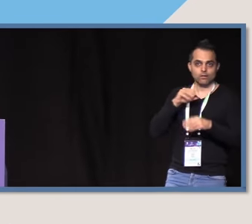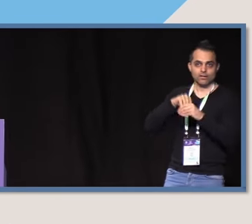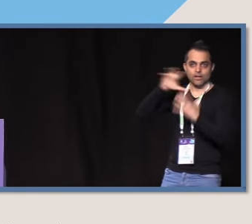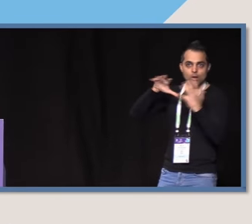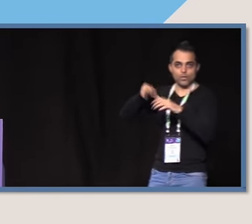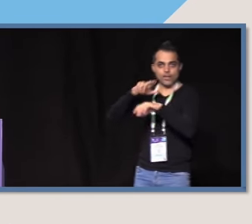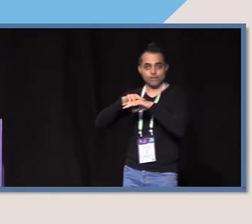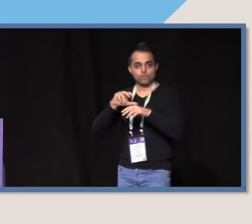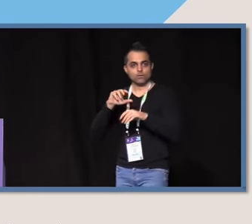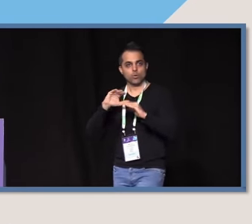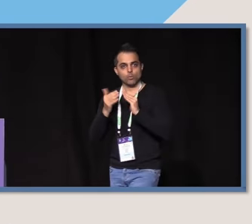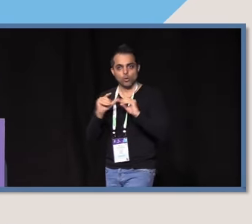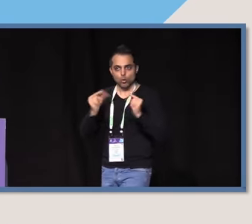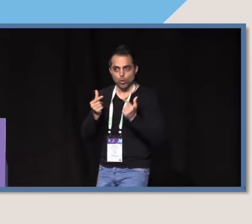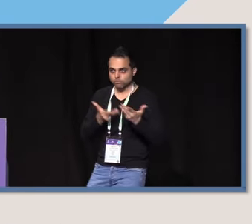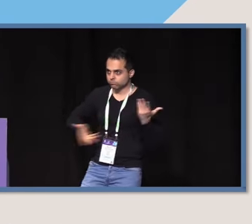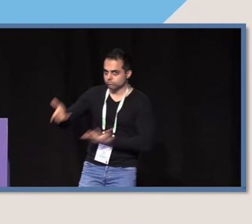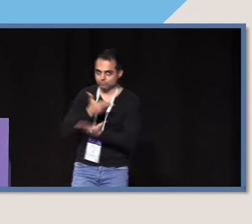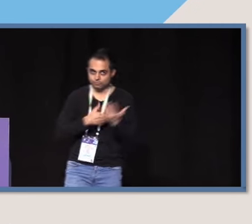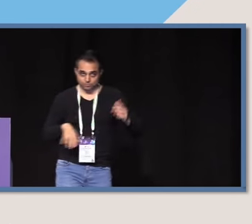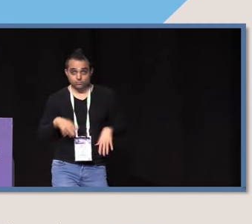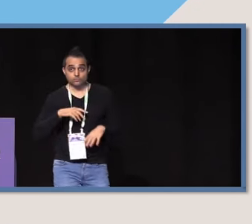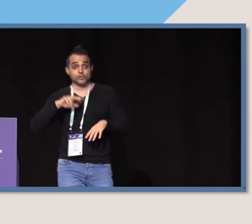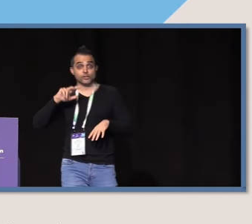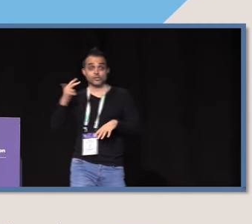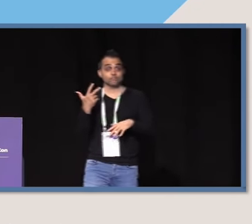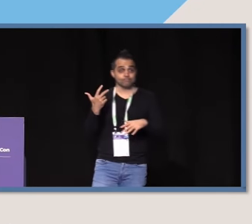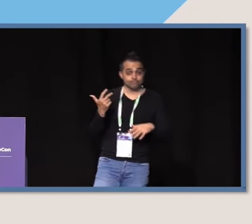-organizer of the Deaf in Cloud Native Community Group.